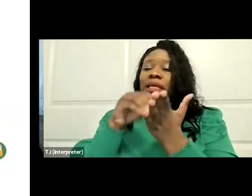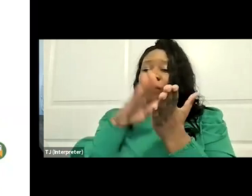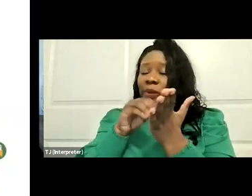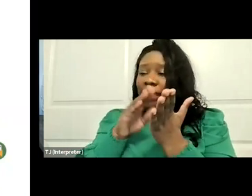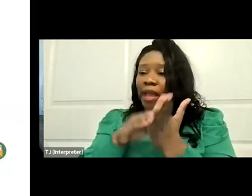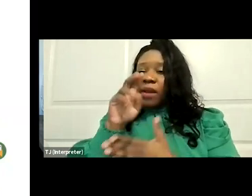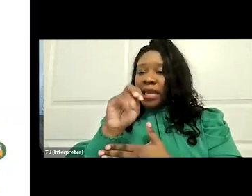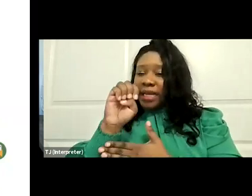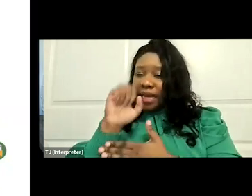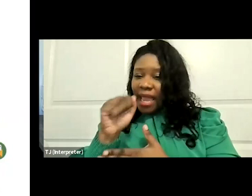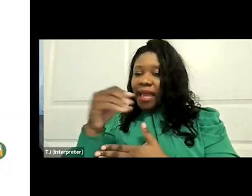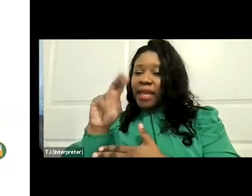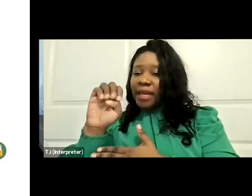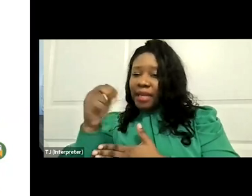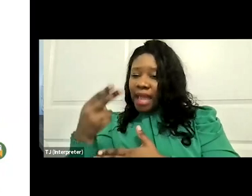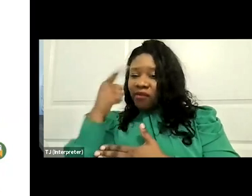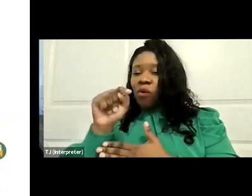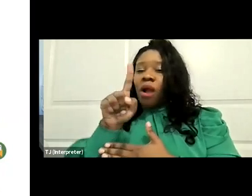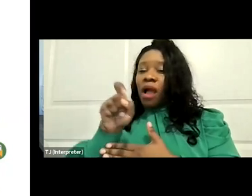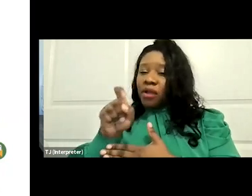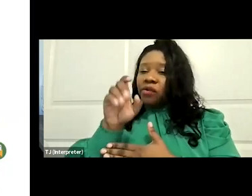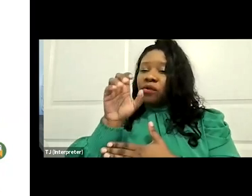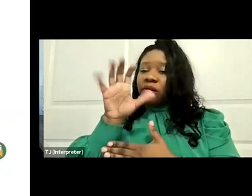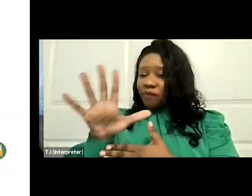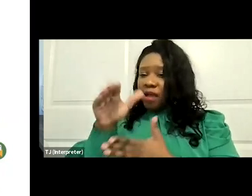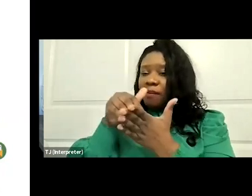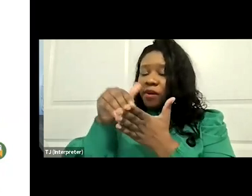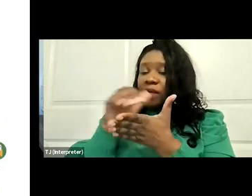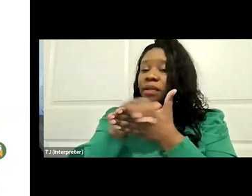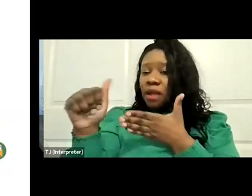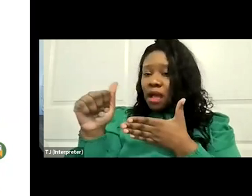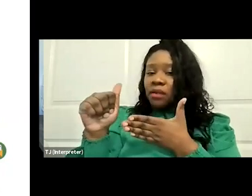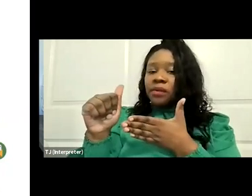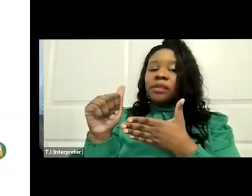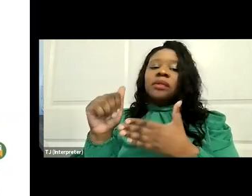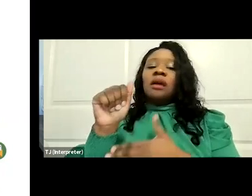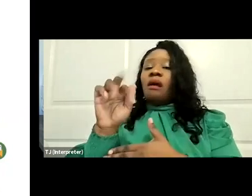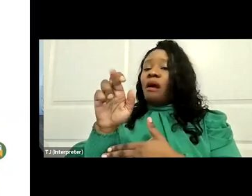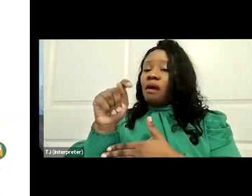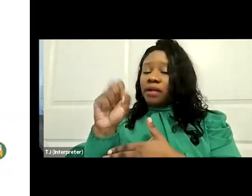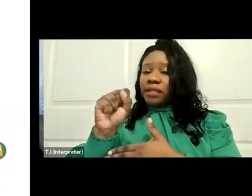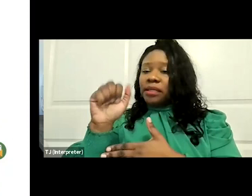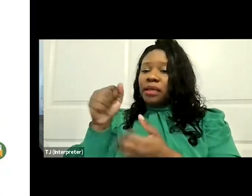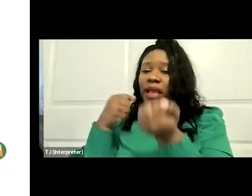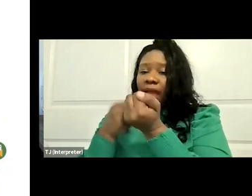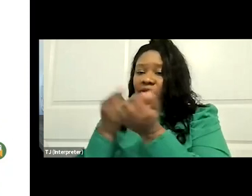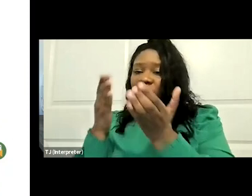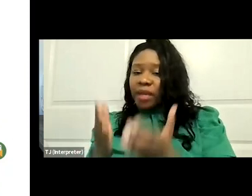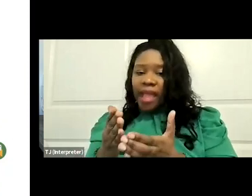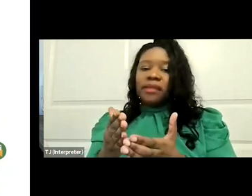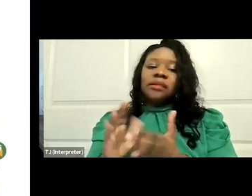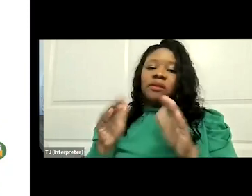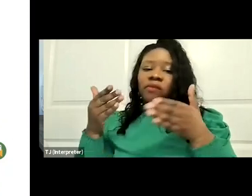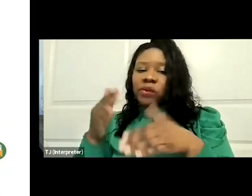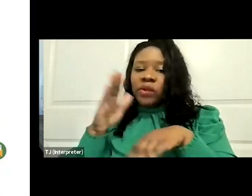five million dollars. Arts advocates are, of course, rallying around the two hundred seven